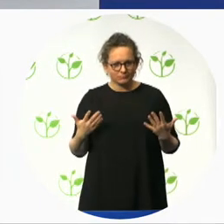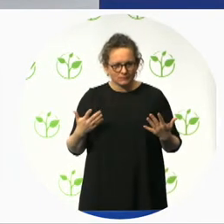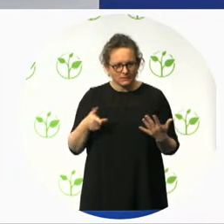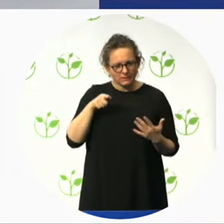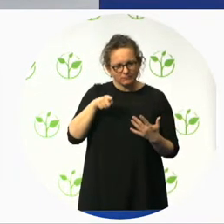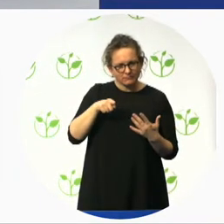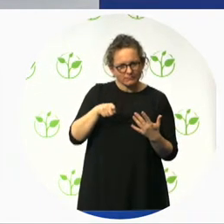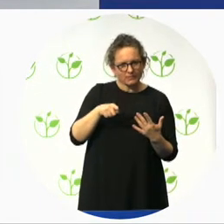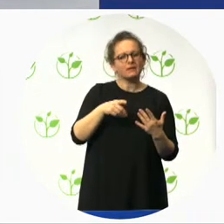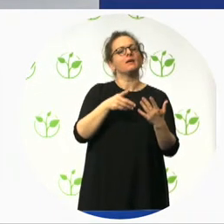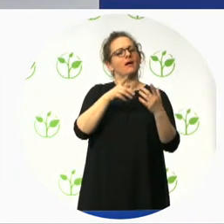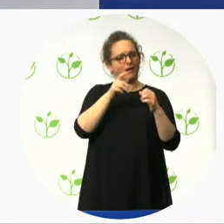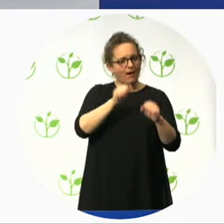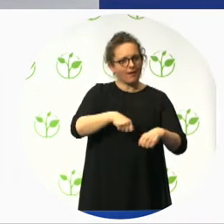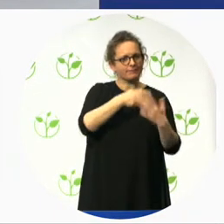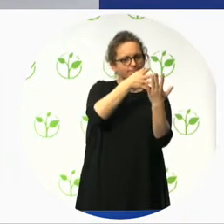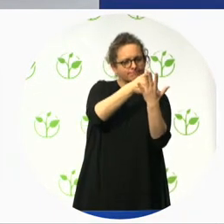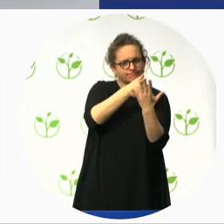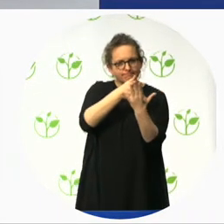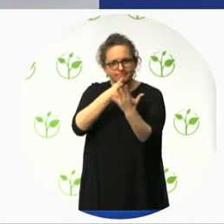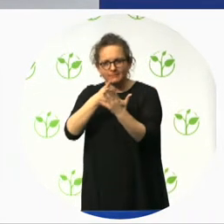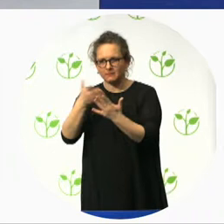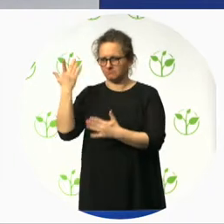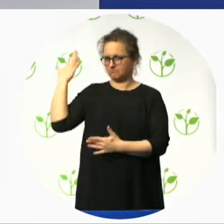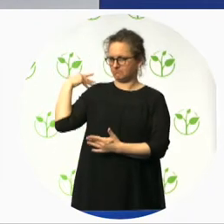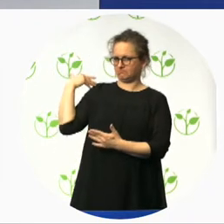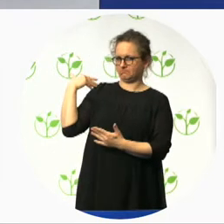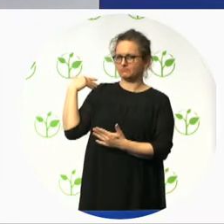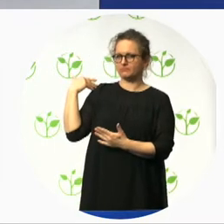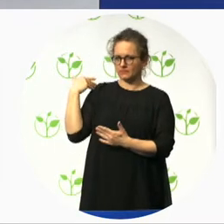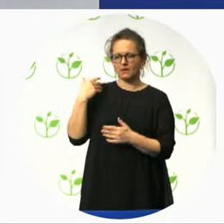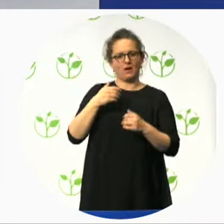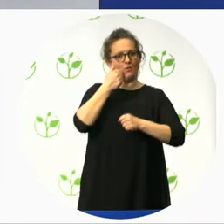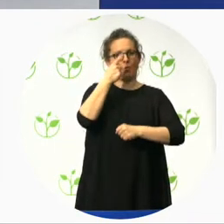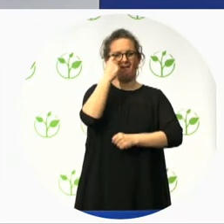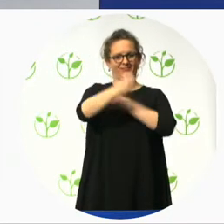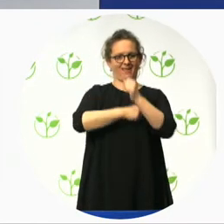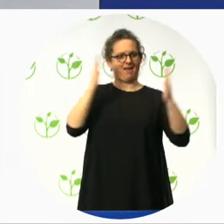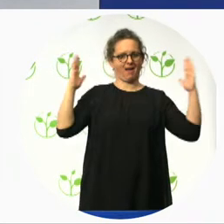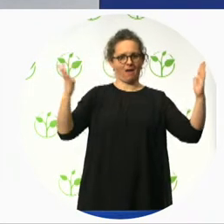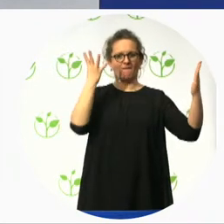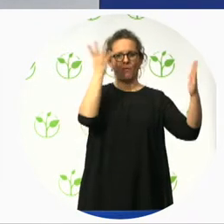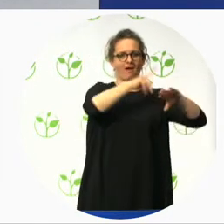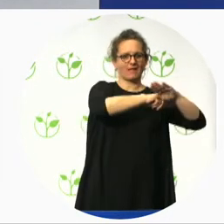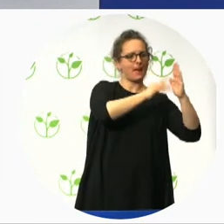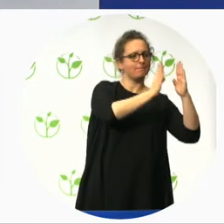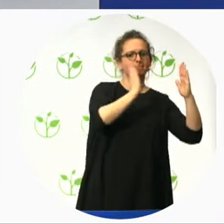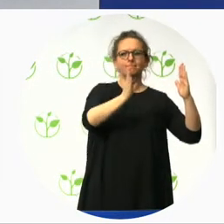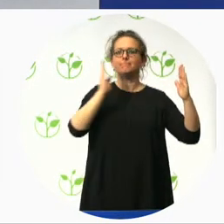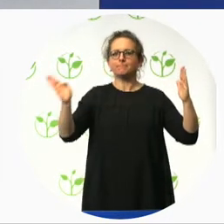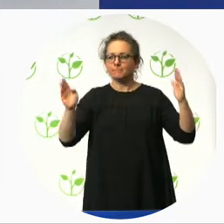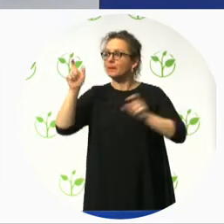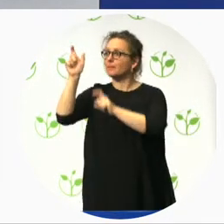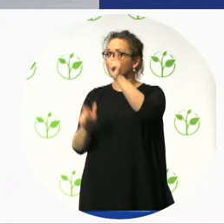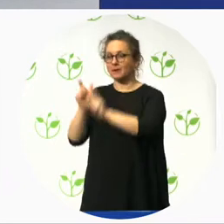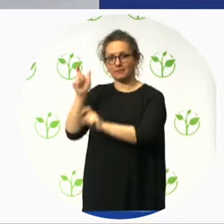the expert panel have international experience in private, public and social sectors and represent a